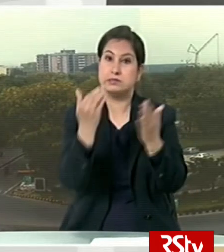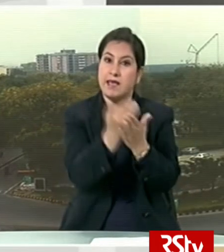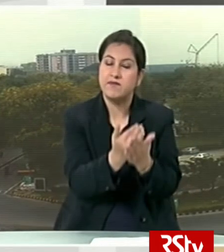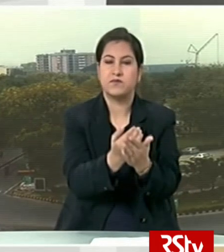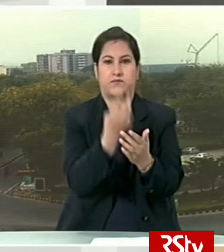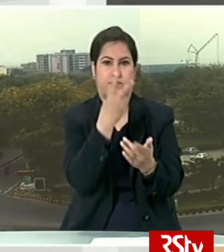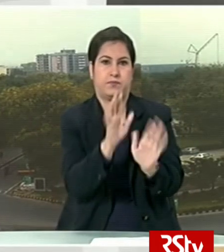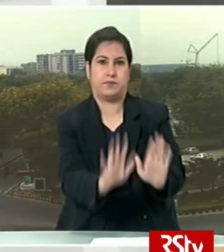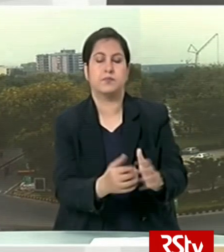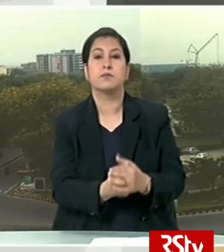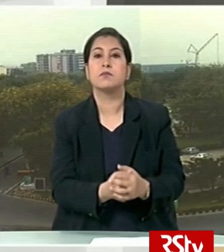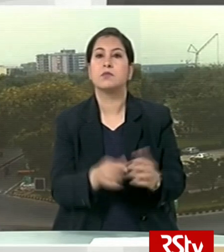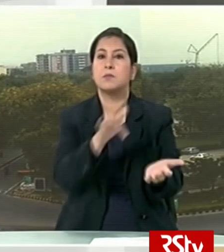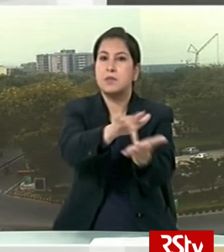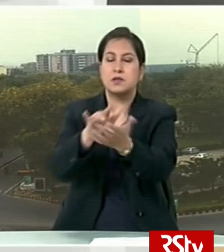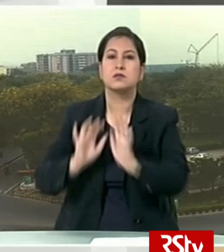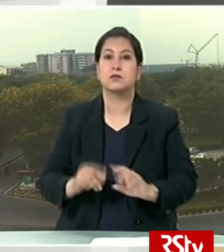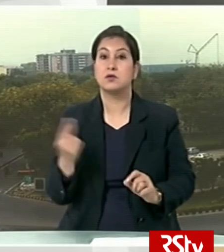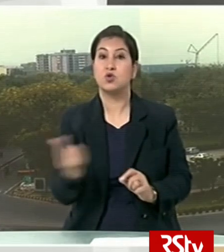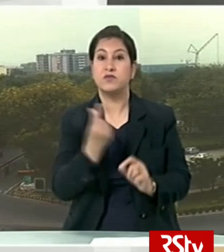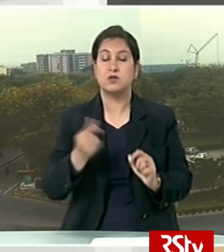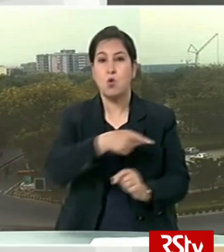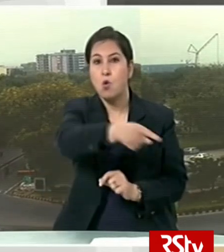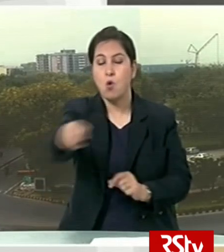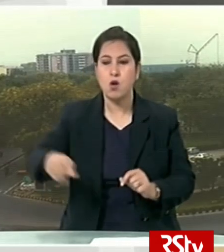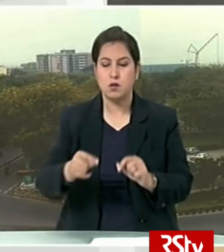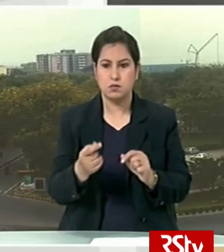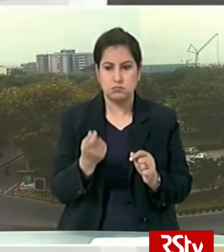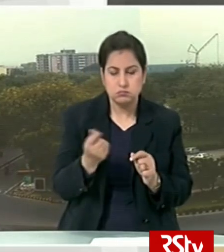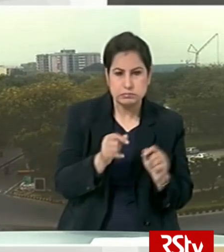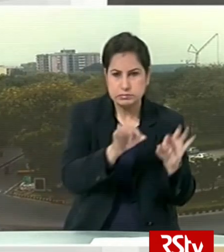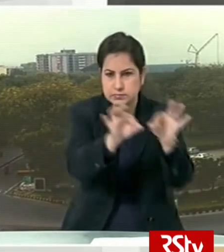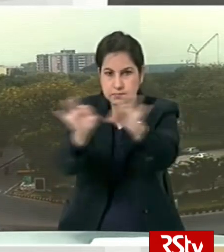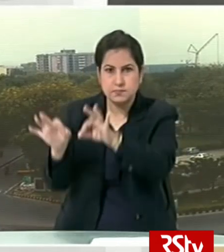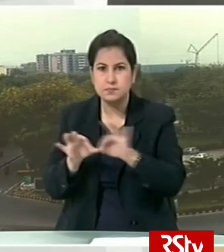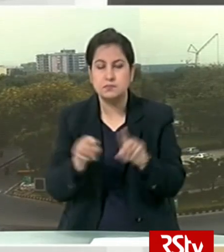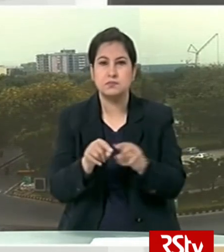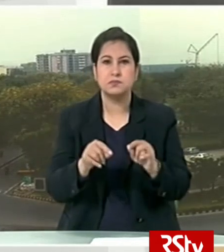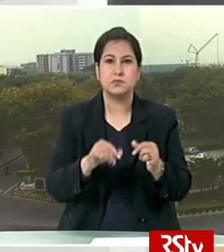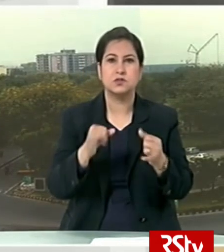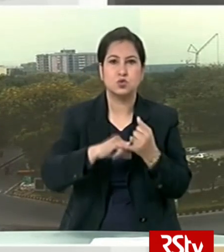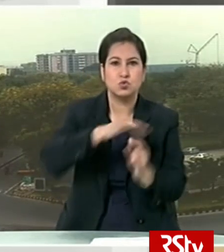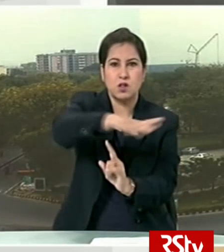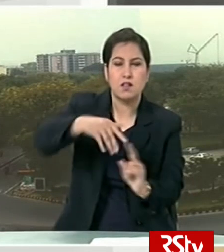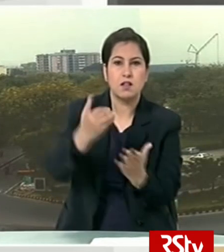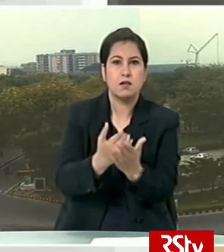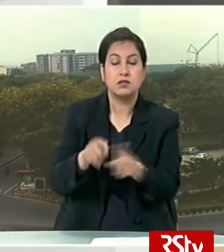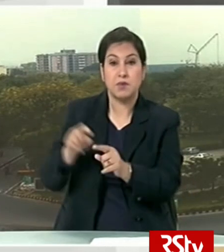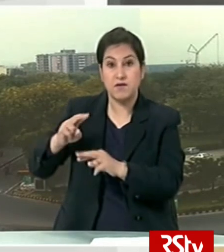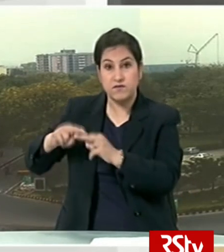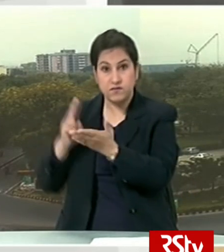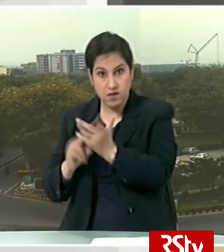safety measures in place universalization of minimum wages a provision of social security and fund for